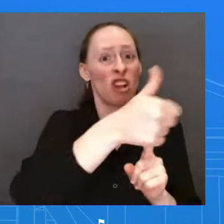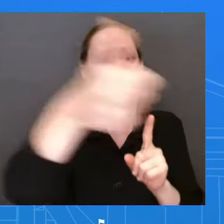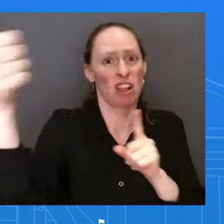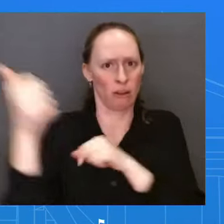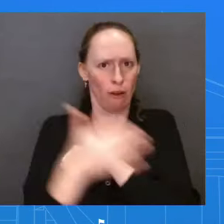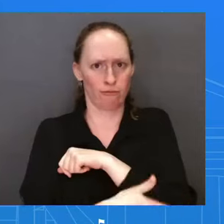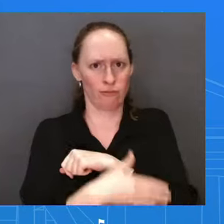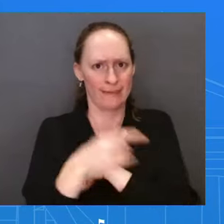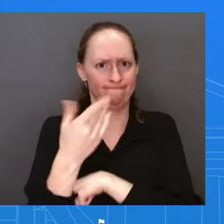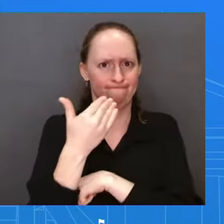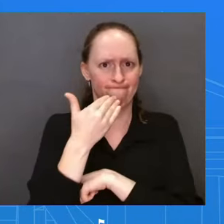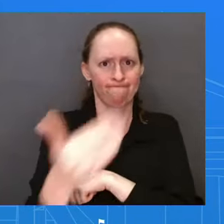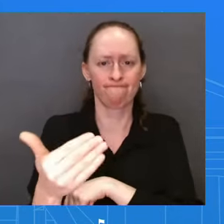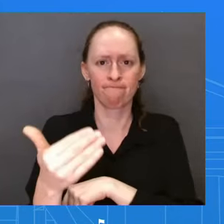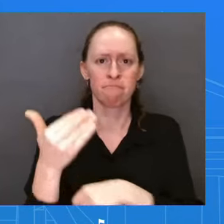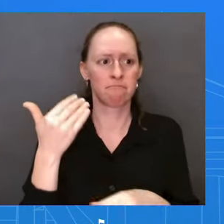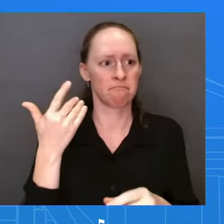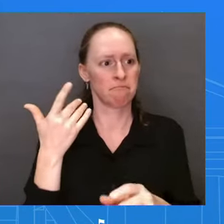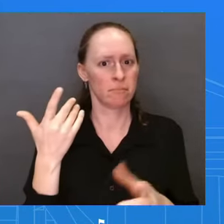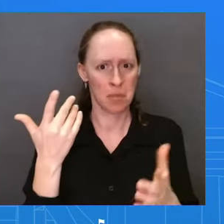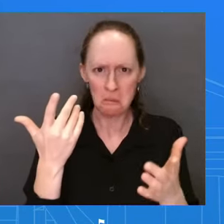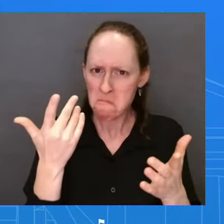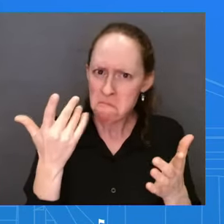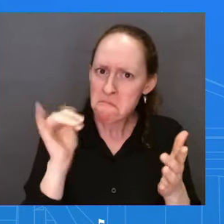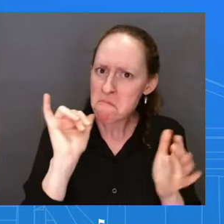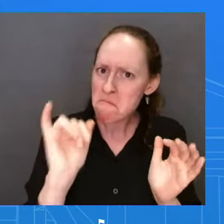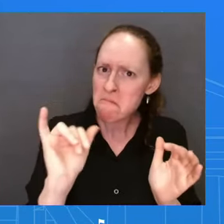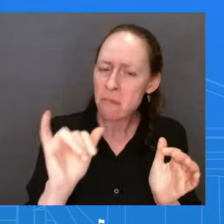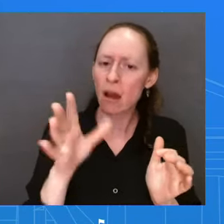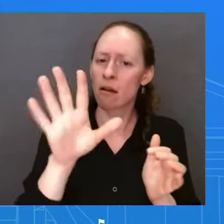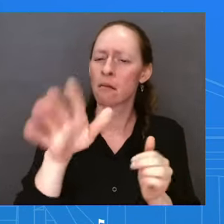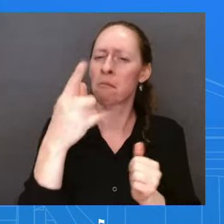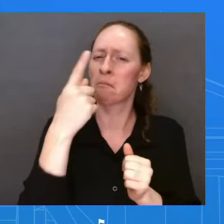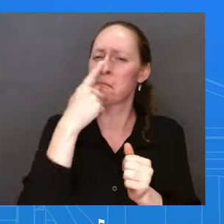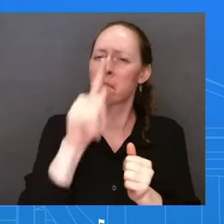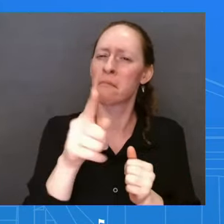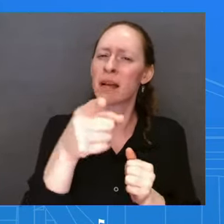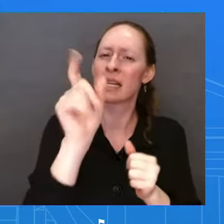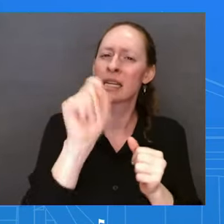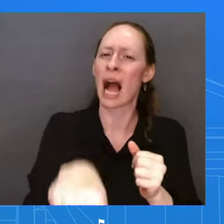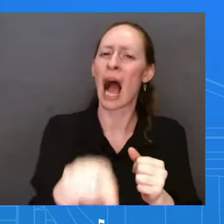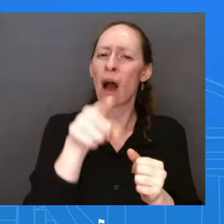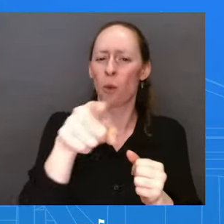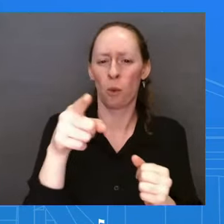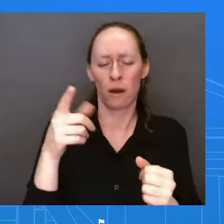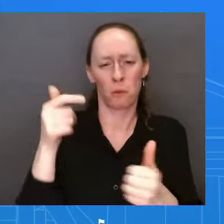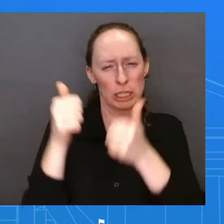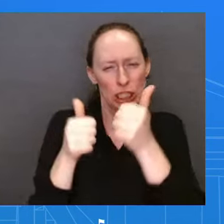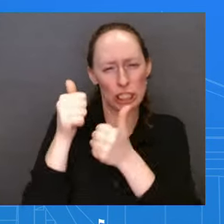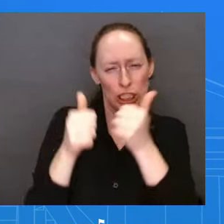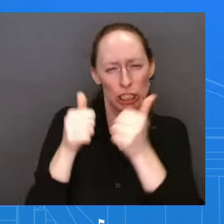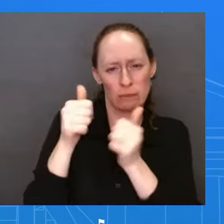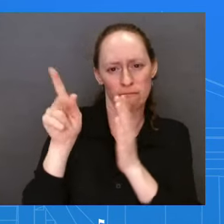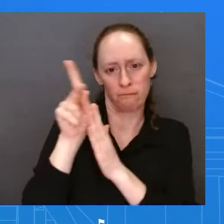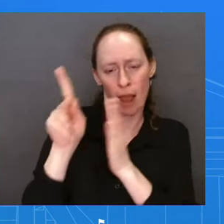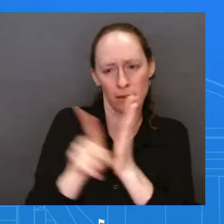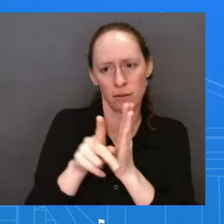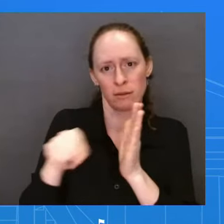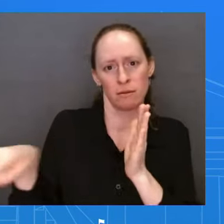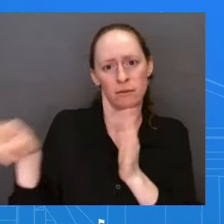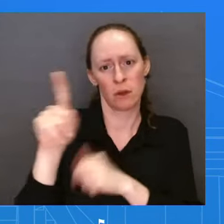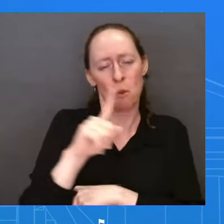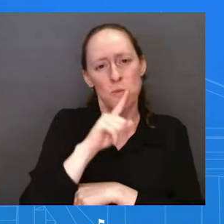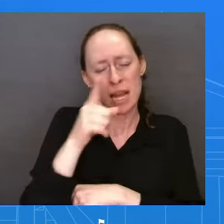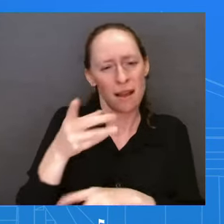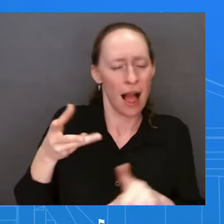policies, the President's policy specifically led to those outcomes? Ms. So I think the sum total of the President's